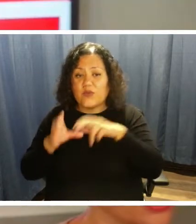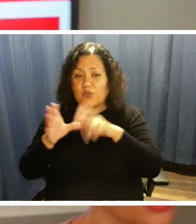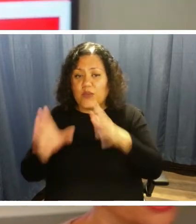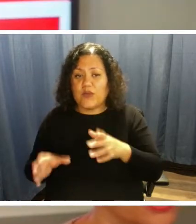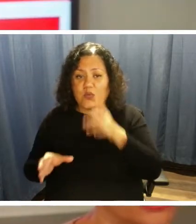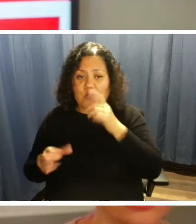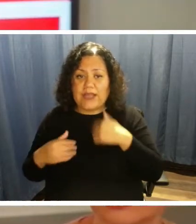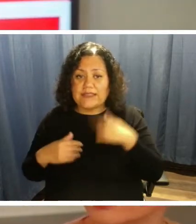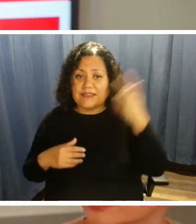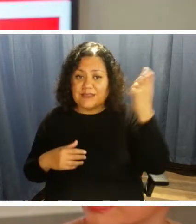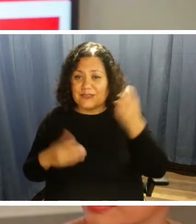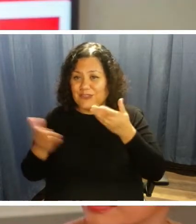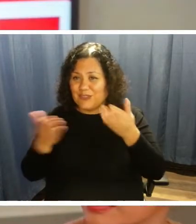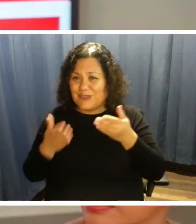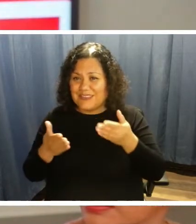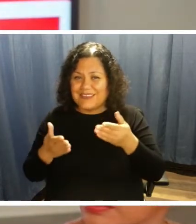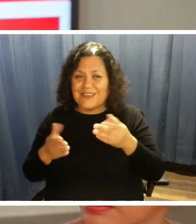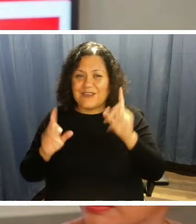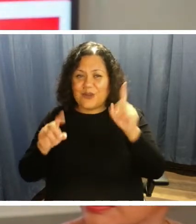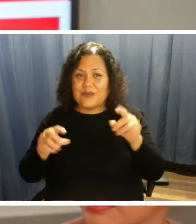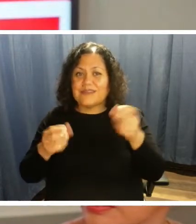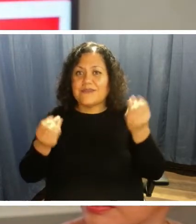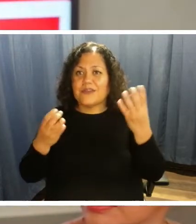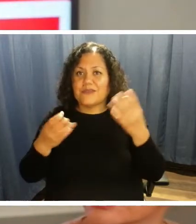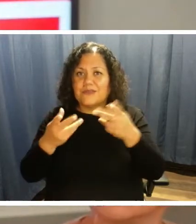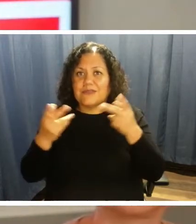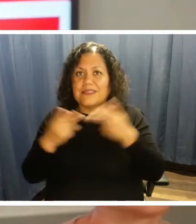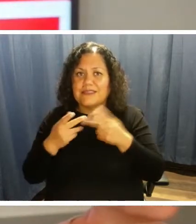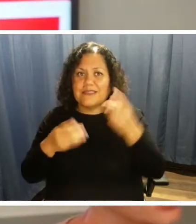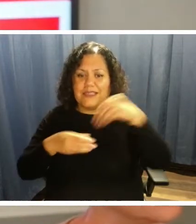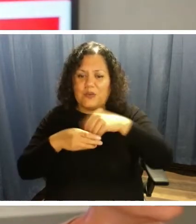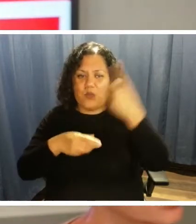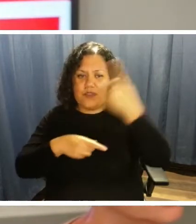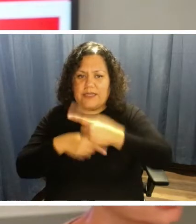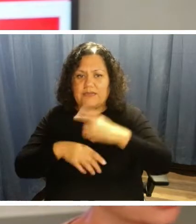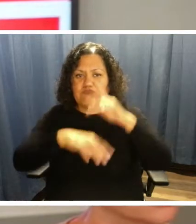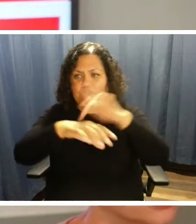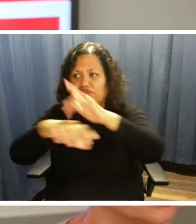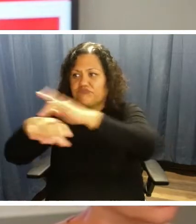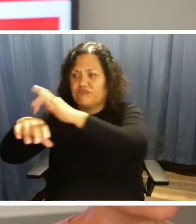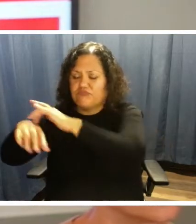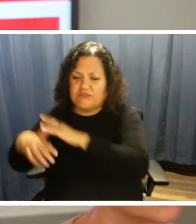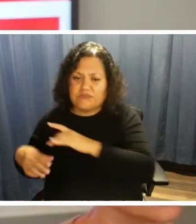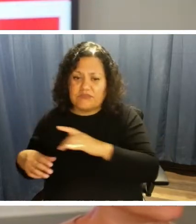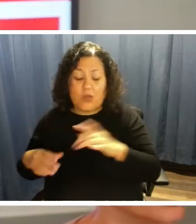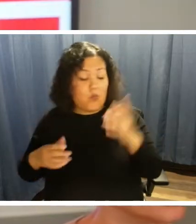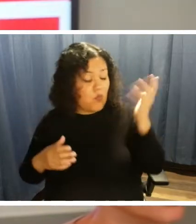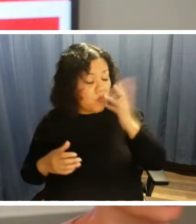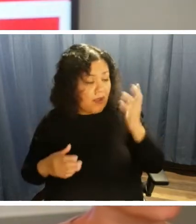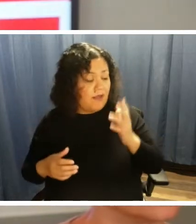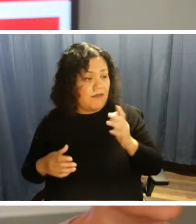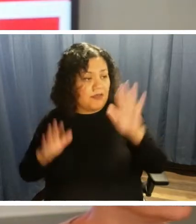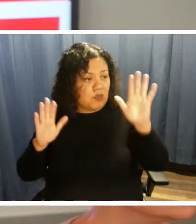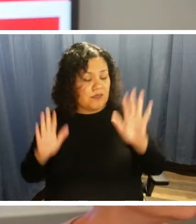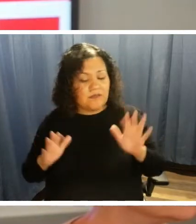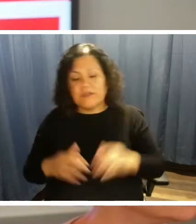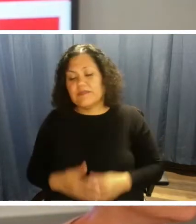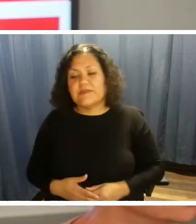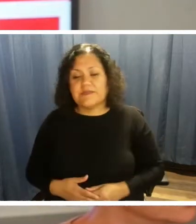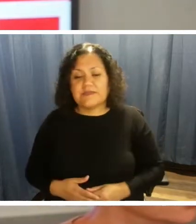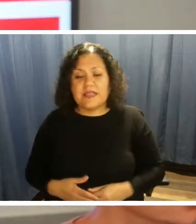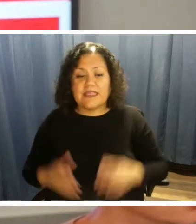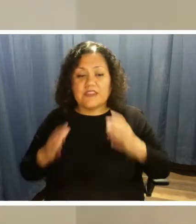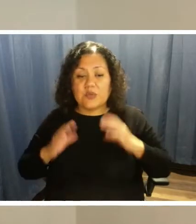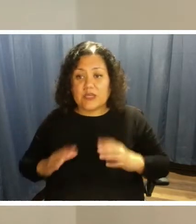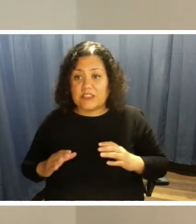subscription service going to multiple locations in one day. Wow. We can do that, yes. Wow. That's great. So if customers have